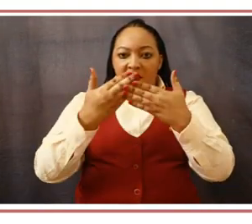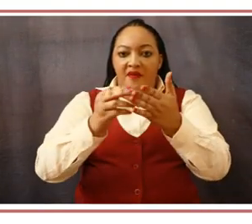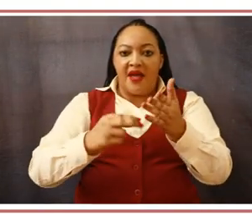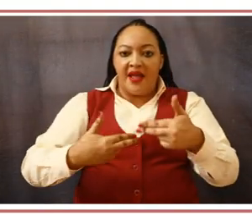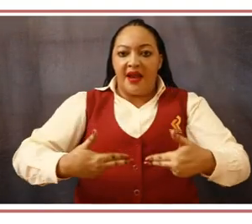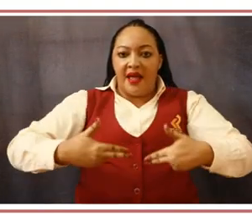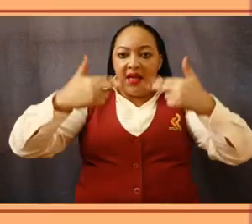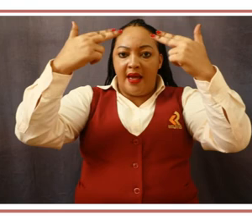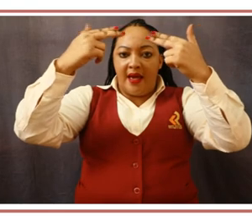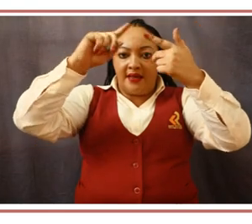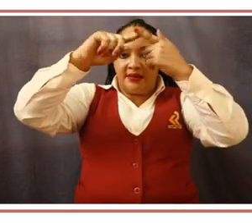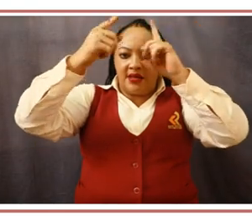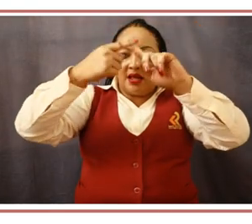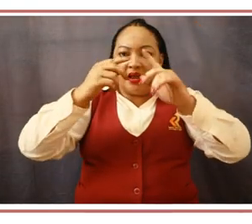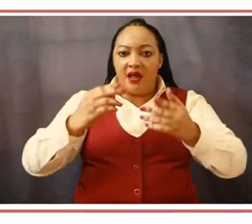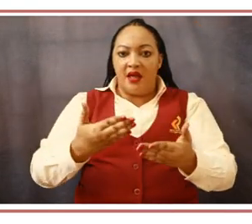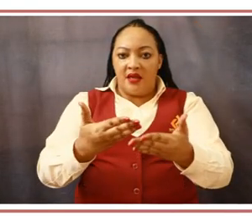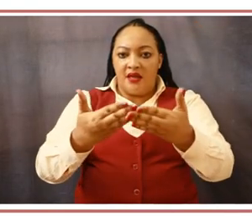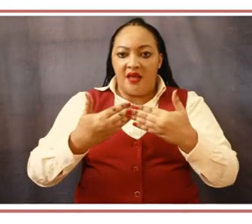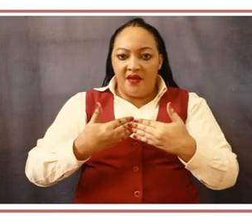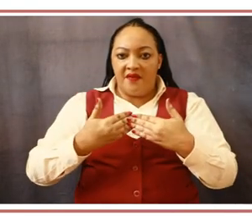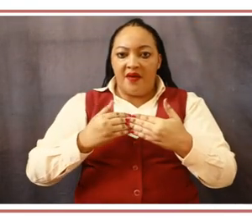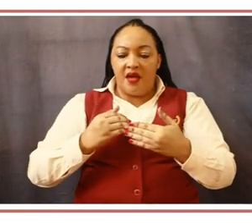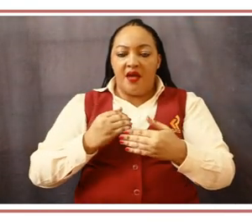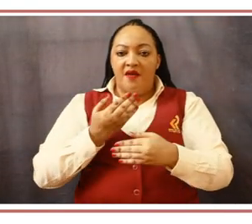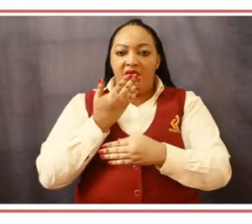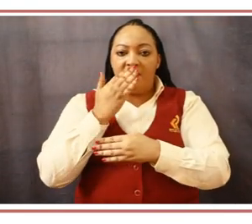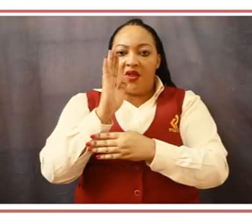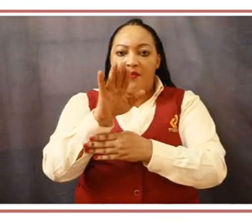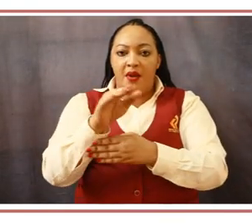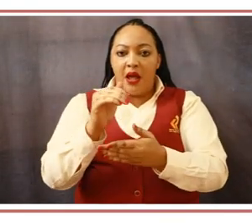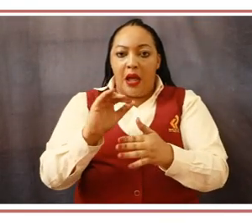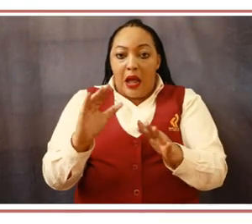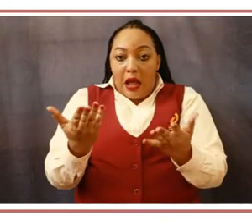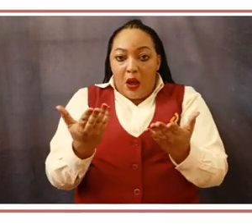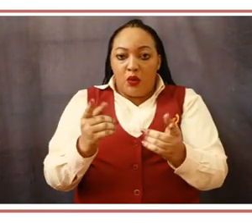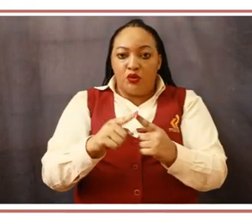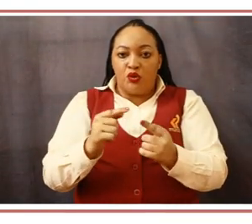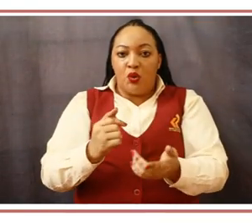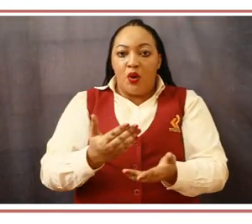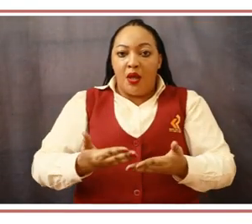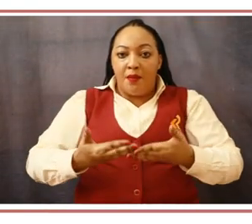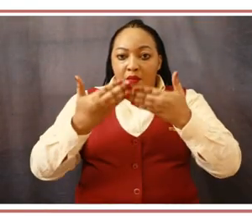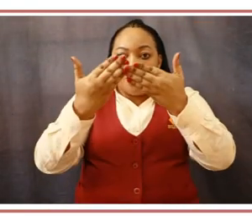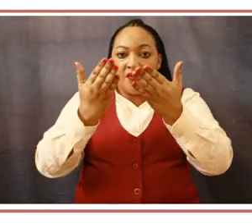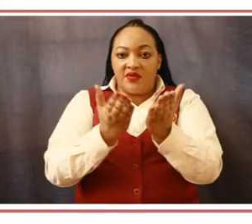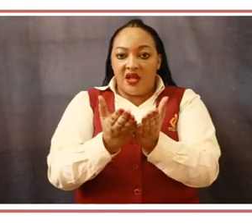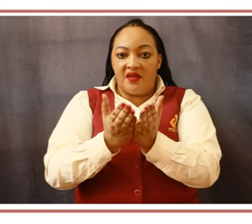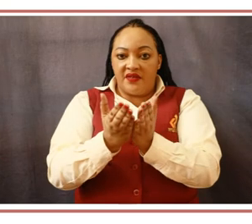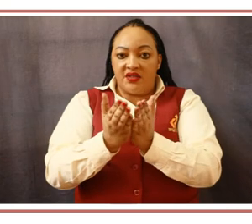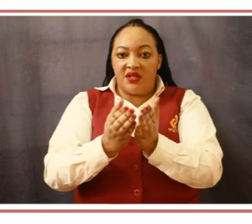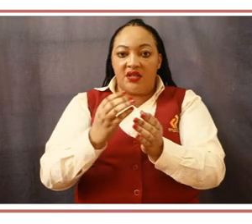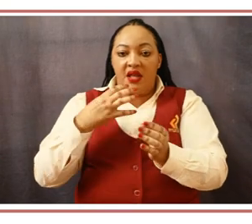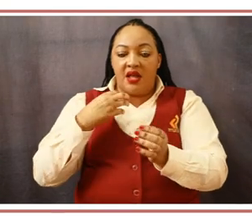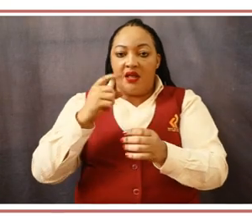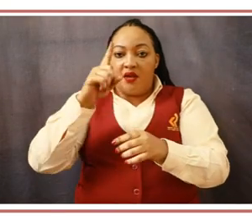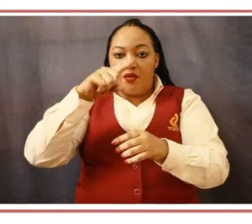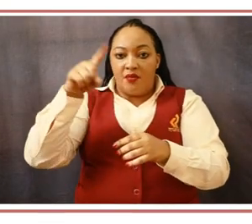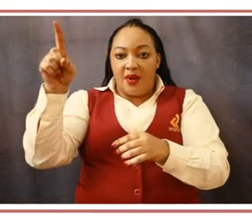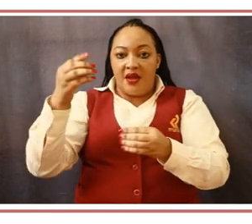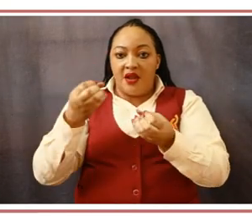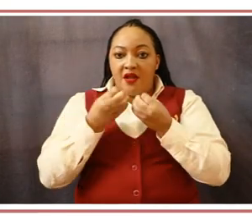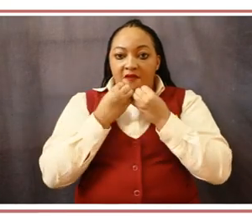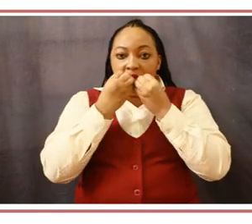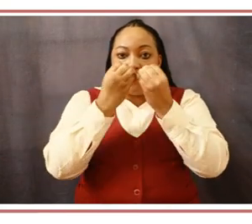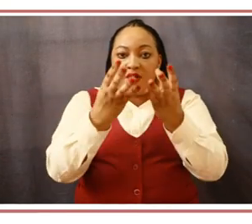How you can help us to help you? We ask you to help us provide a high standard of services. You can do this by giving us